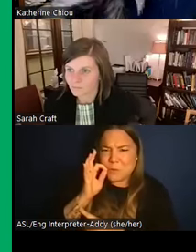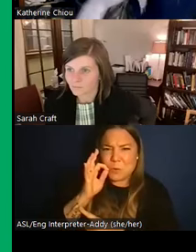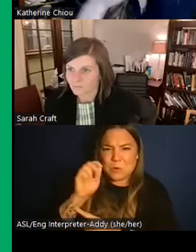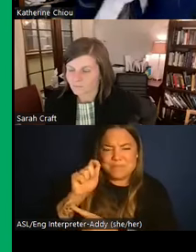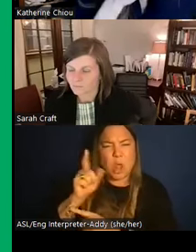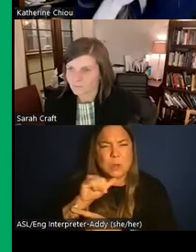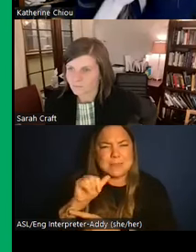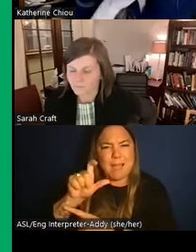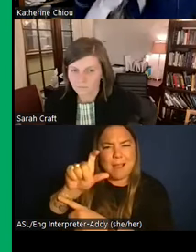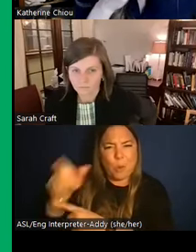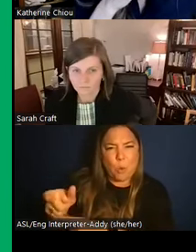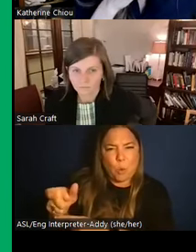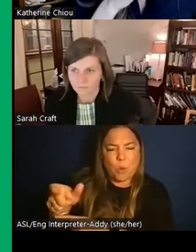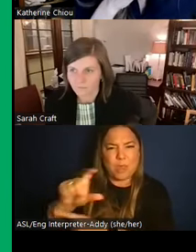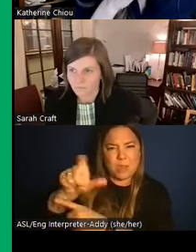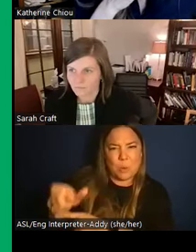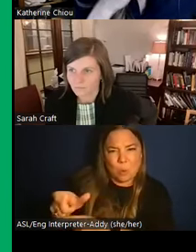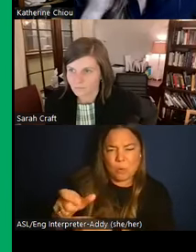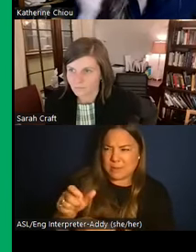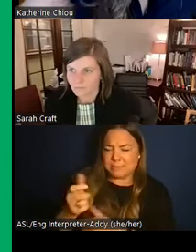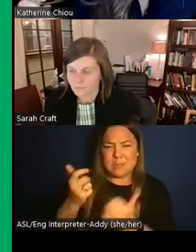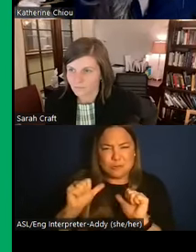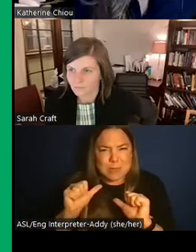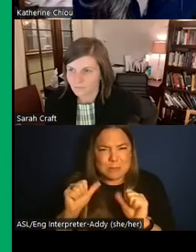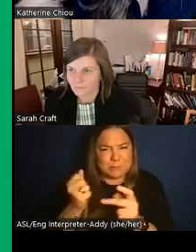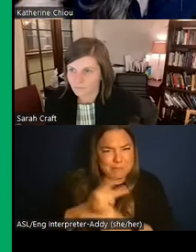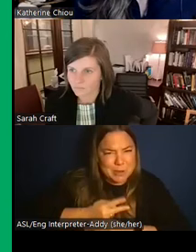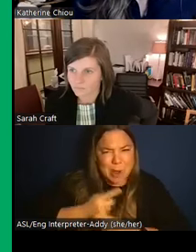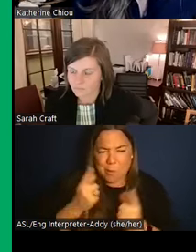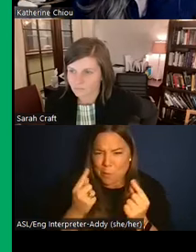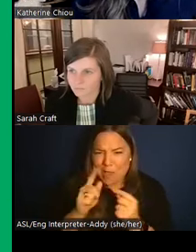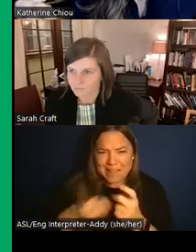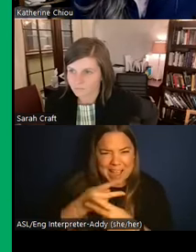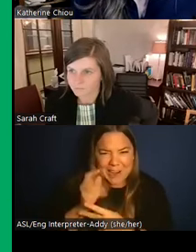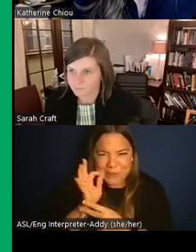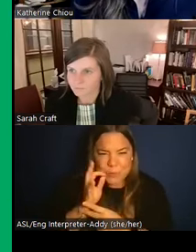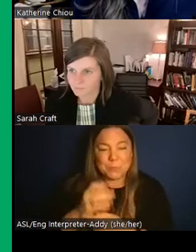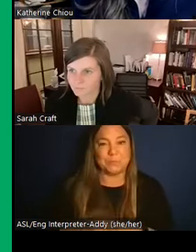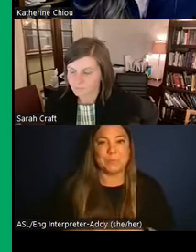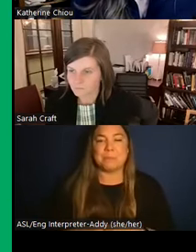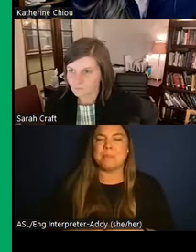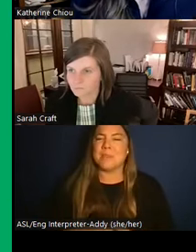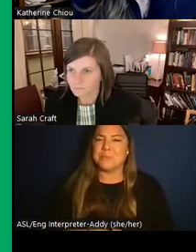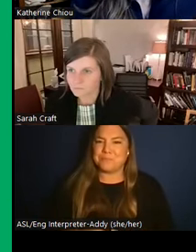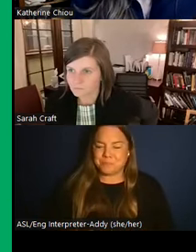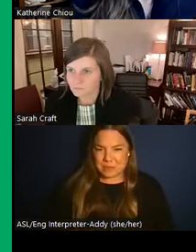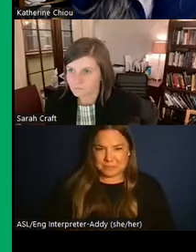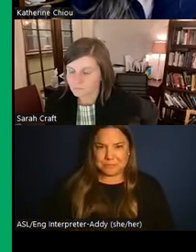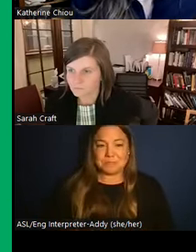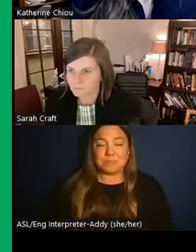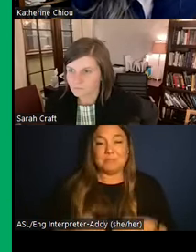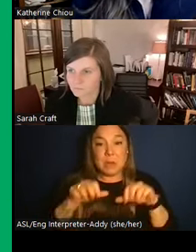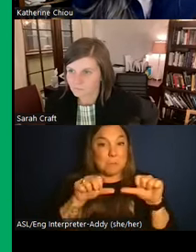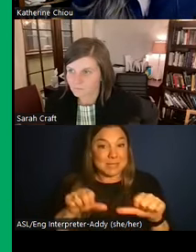fruit. The sort of most convincing one that we think is potentially the